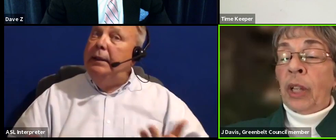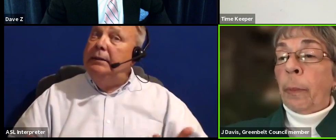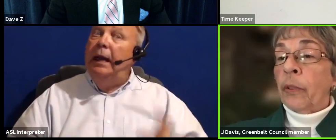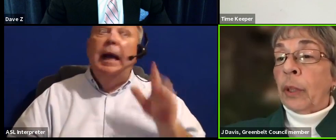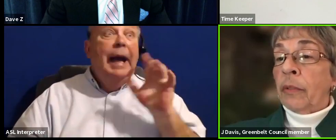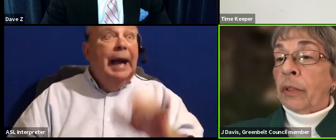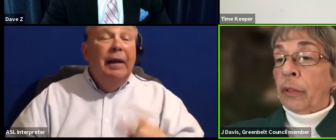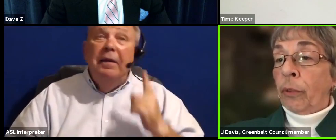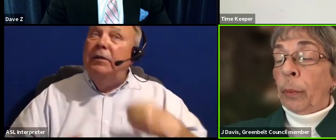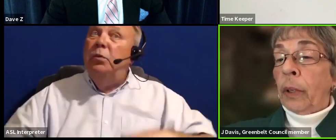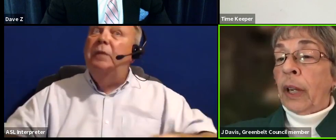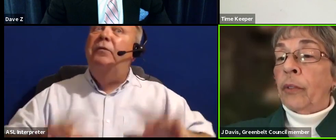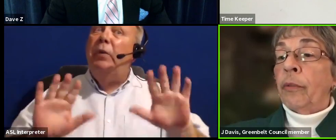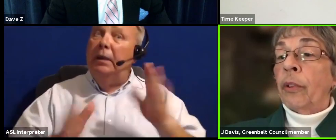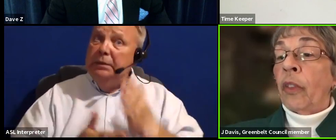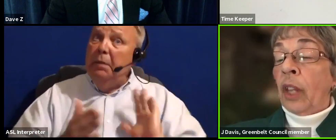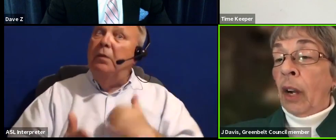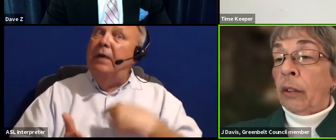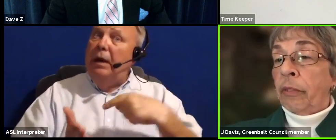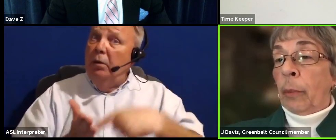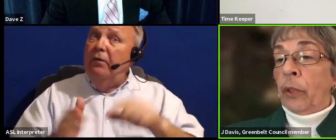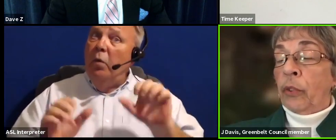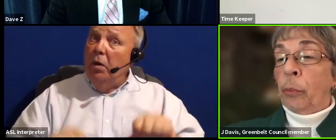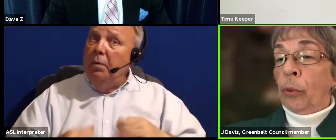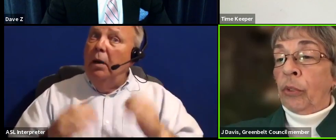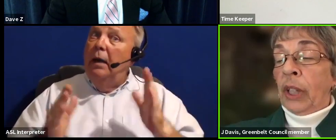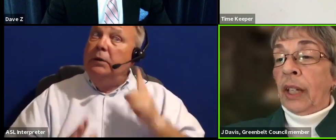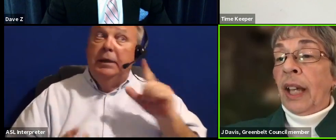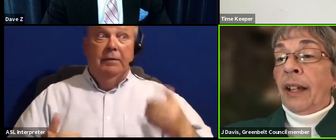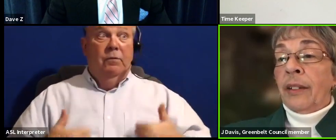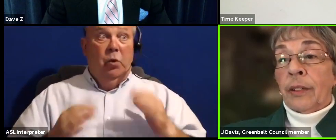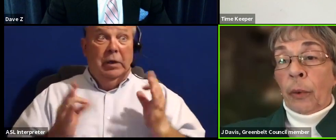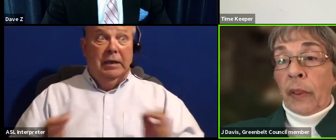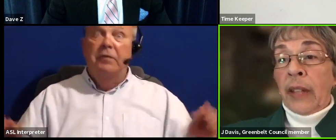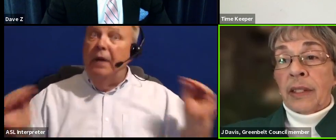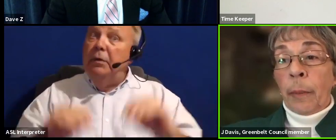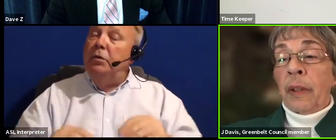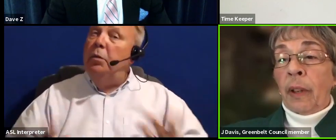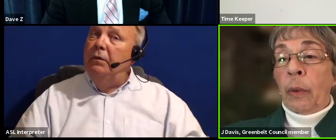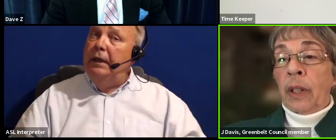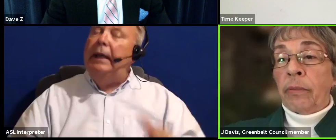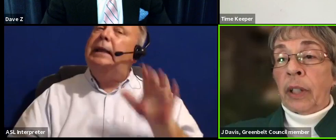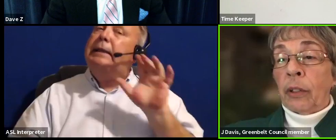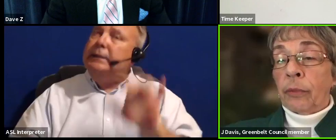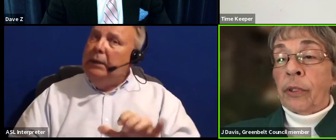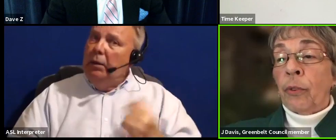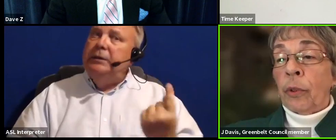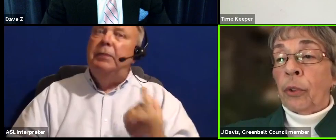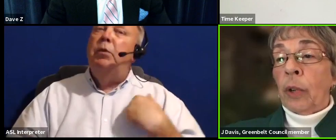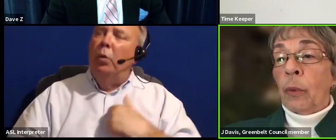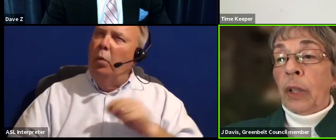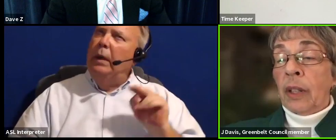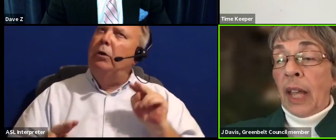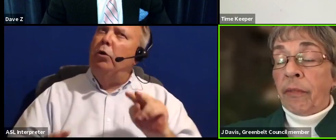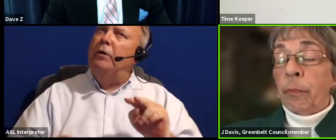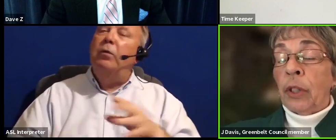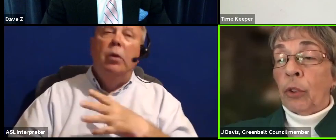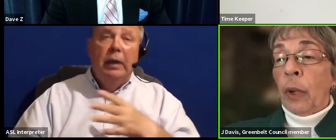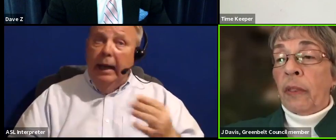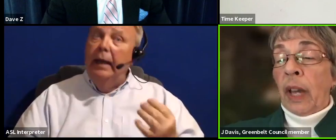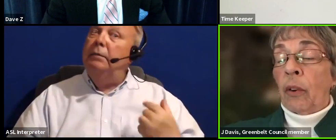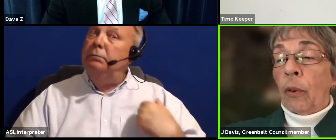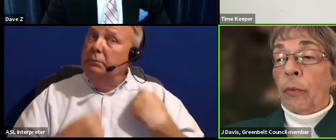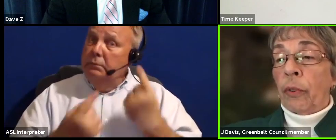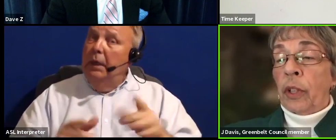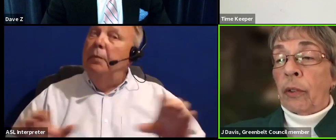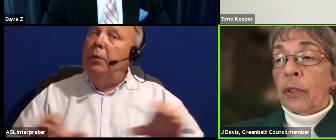this would free up some of our affordable housing for the younger families to move in. So that's something that we definitely are looking forward to and we have been